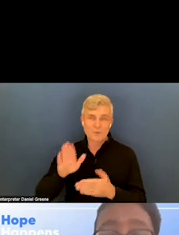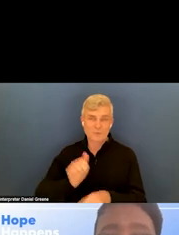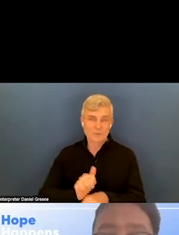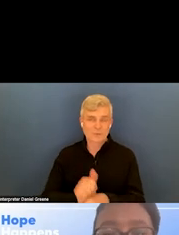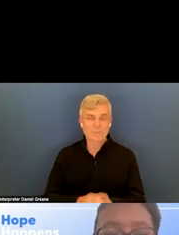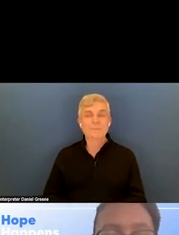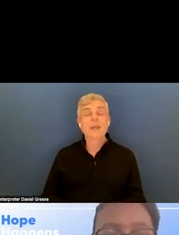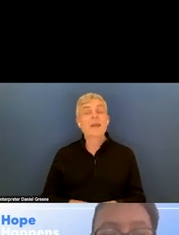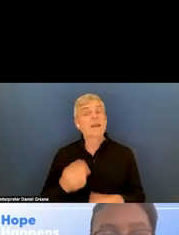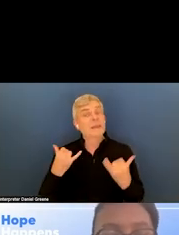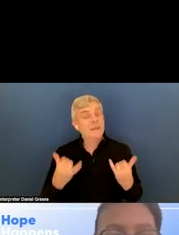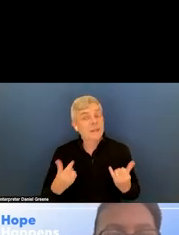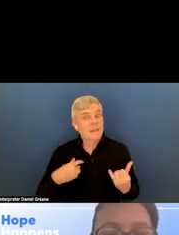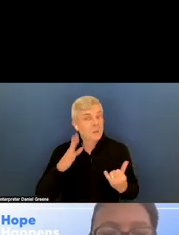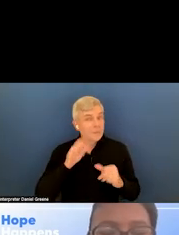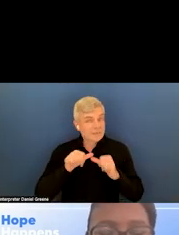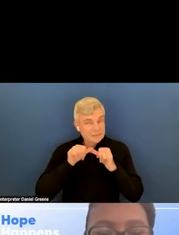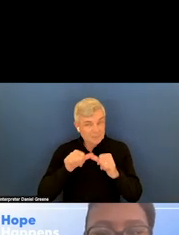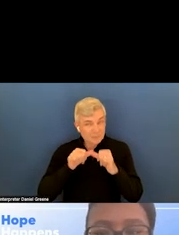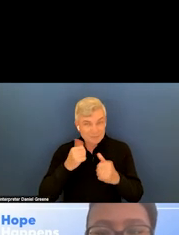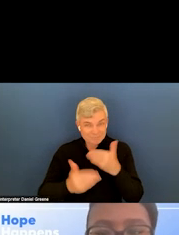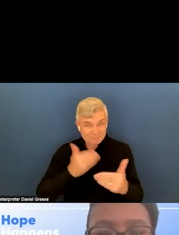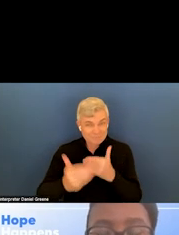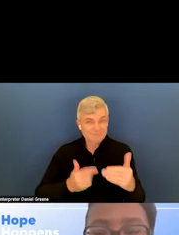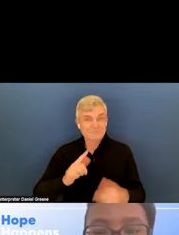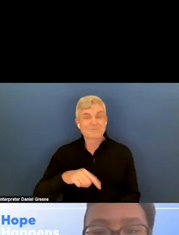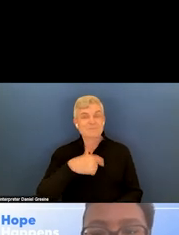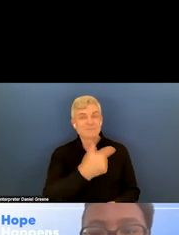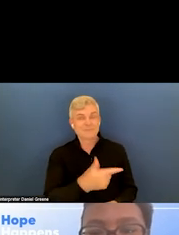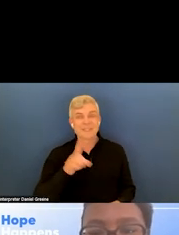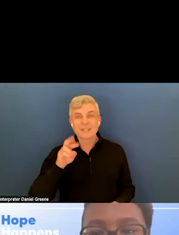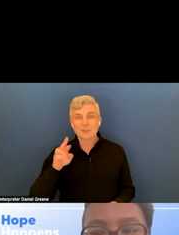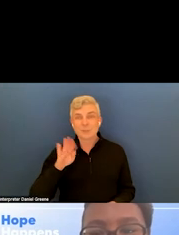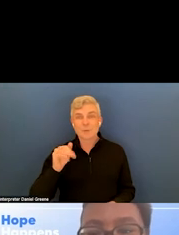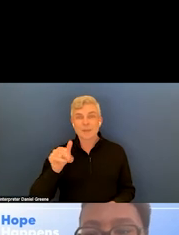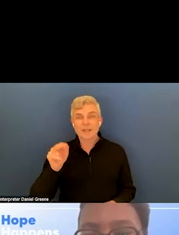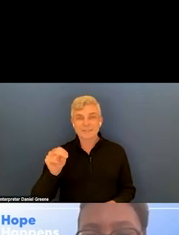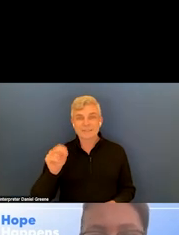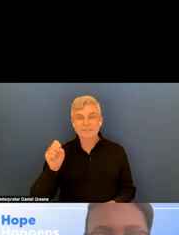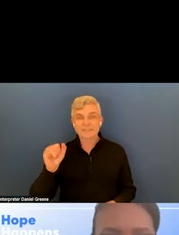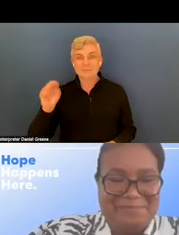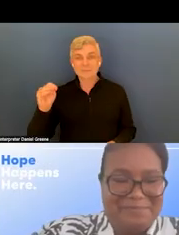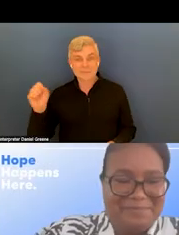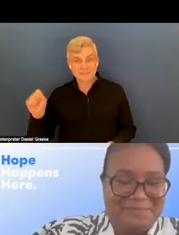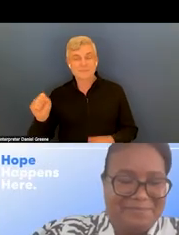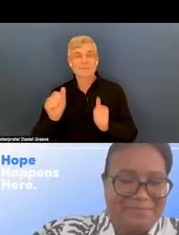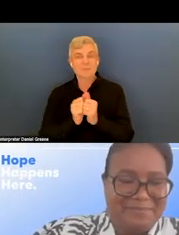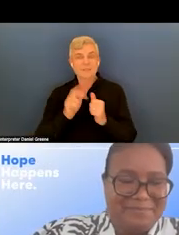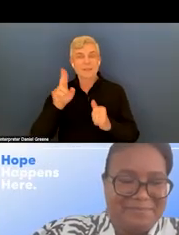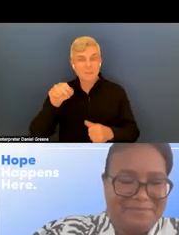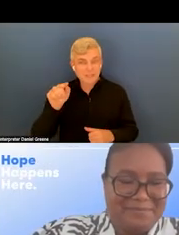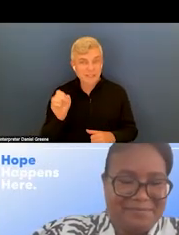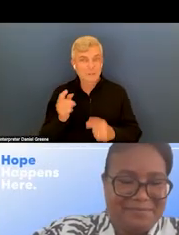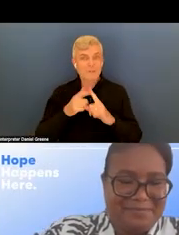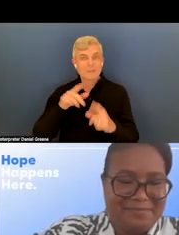At this point, I'm going to keep us moving forward and turn it over to Dr. Brian Sims for an update from NASHPD. Thank you, Laura.